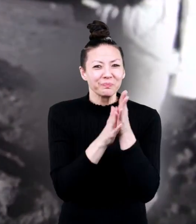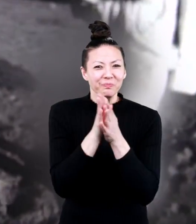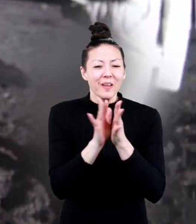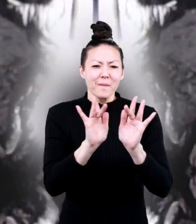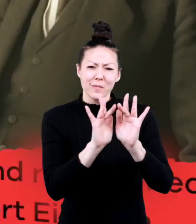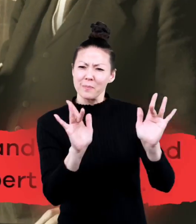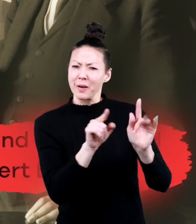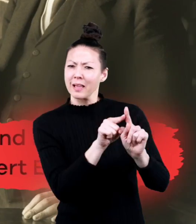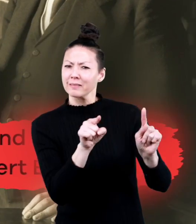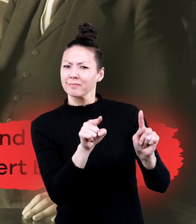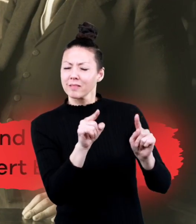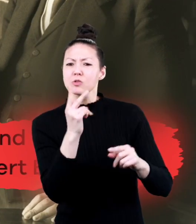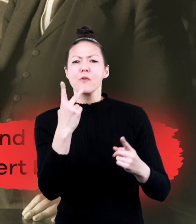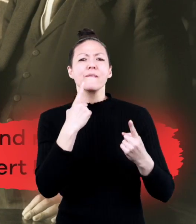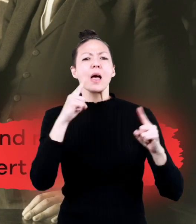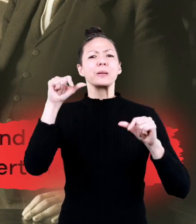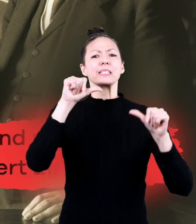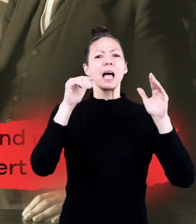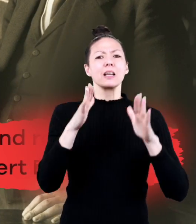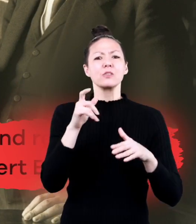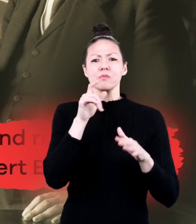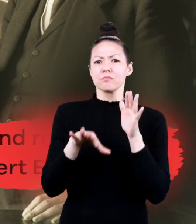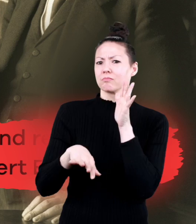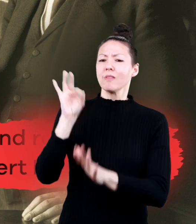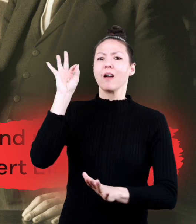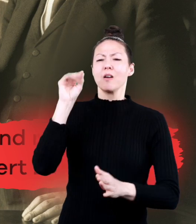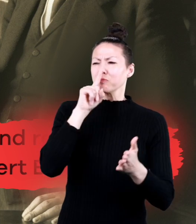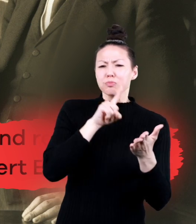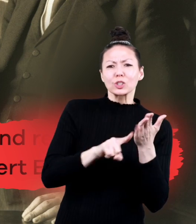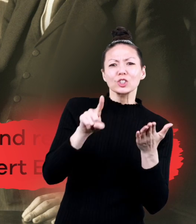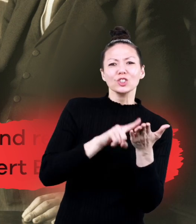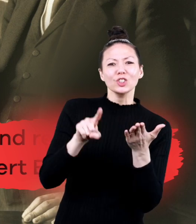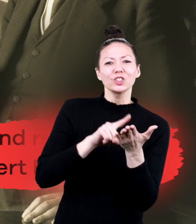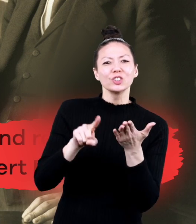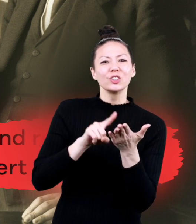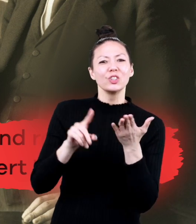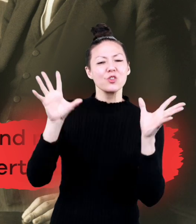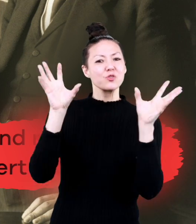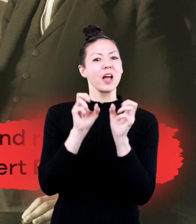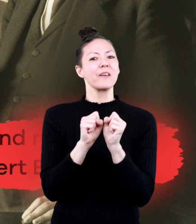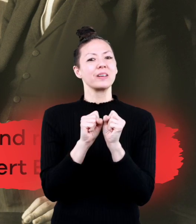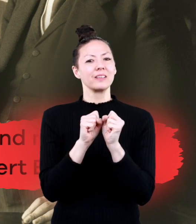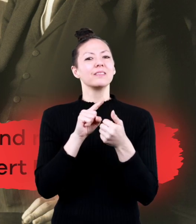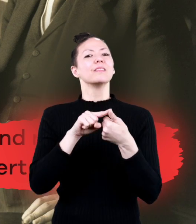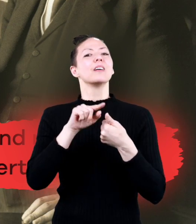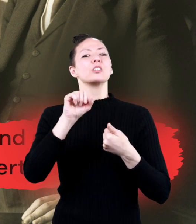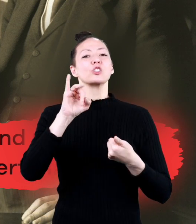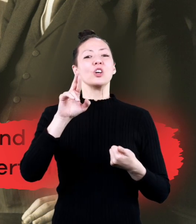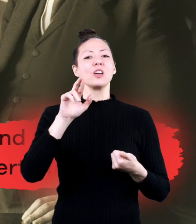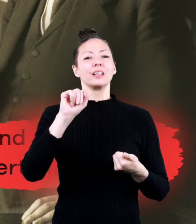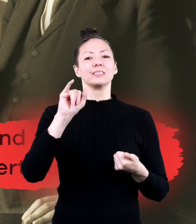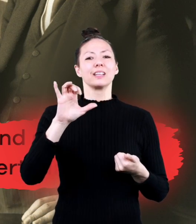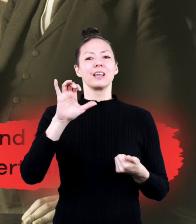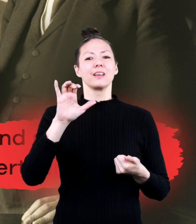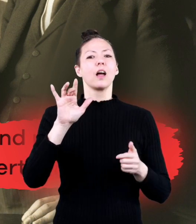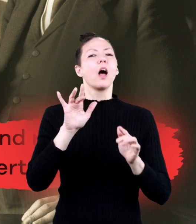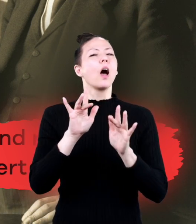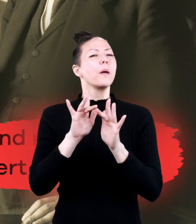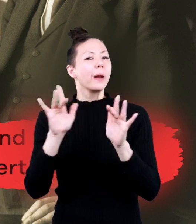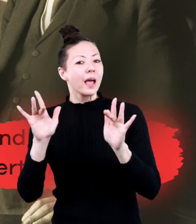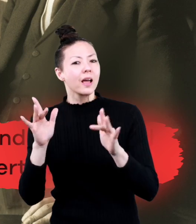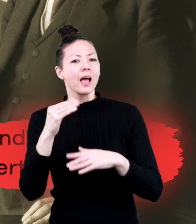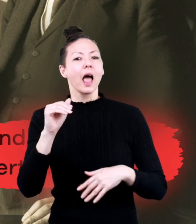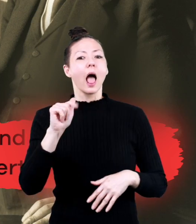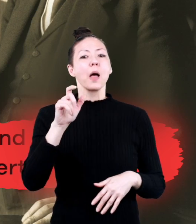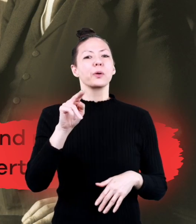knowledge. Fill in the blank. Two famous scientists who discovered and researched gravity are Sir Isaac